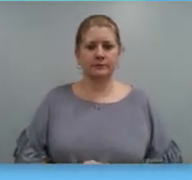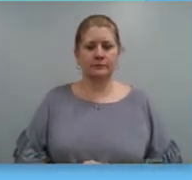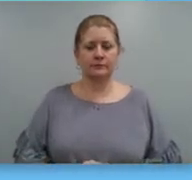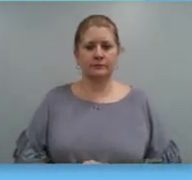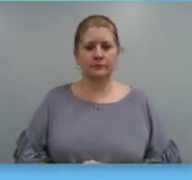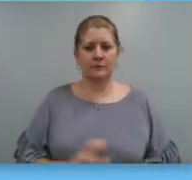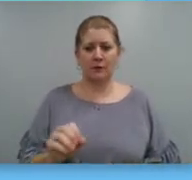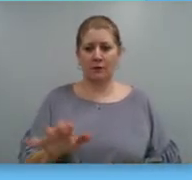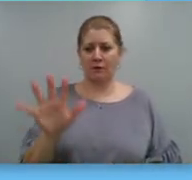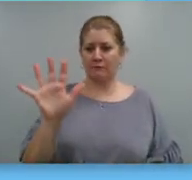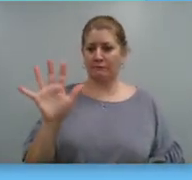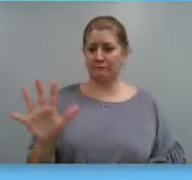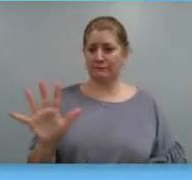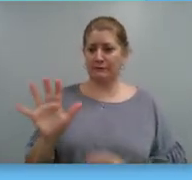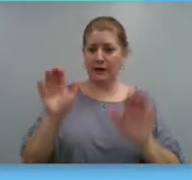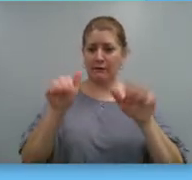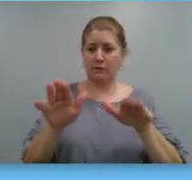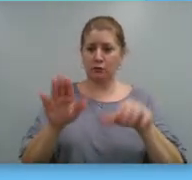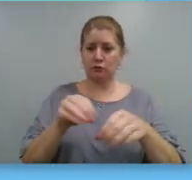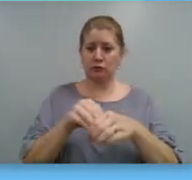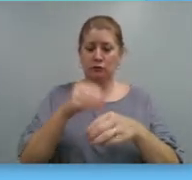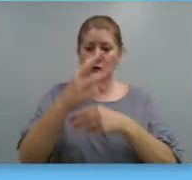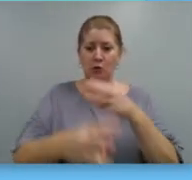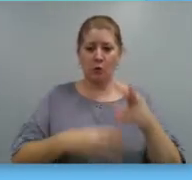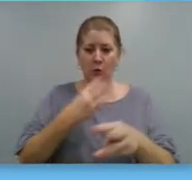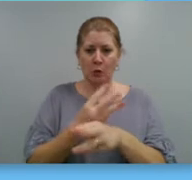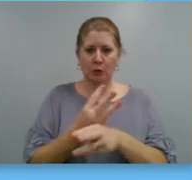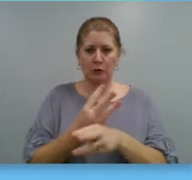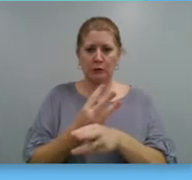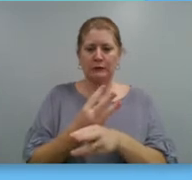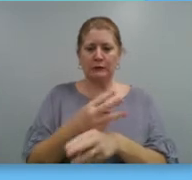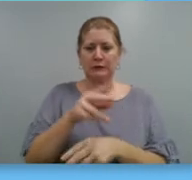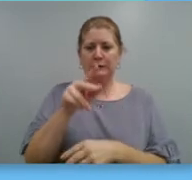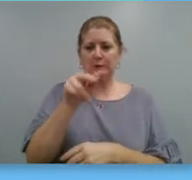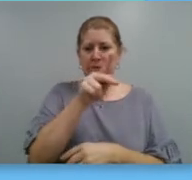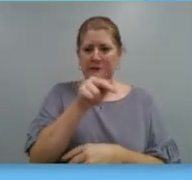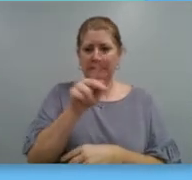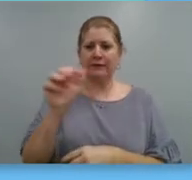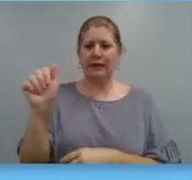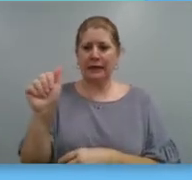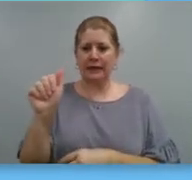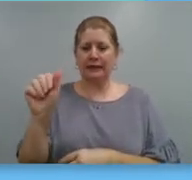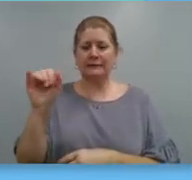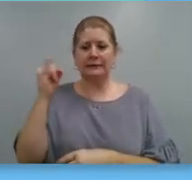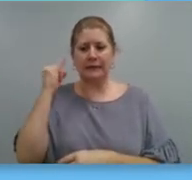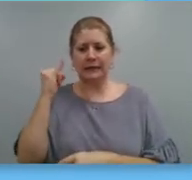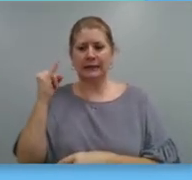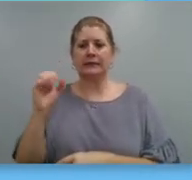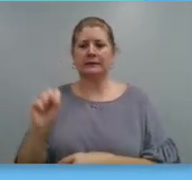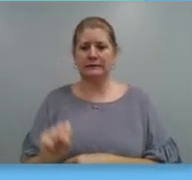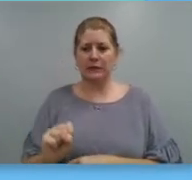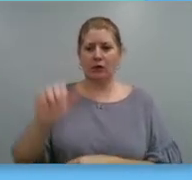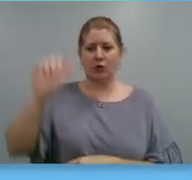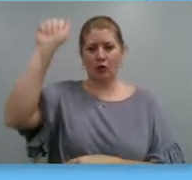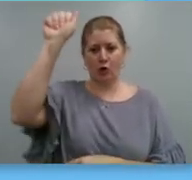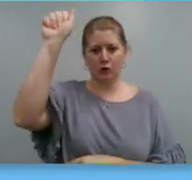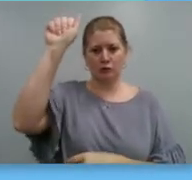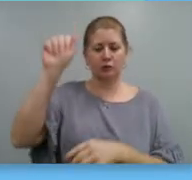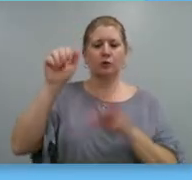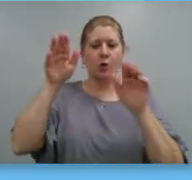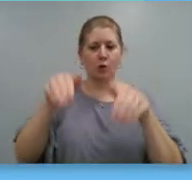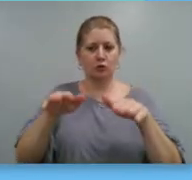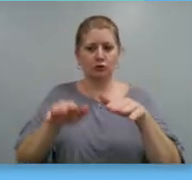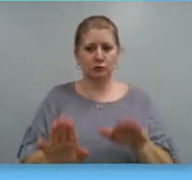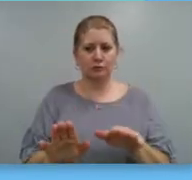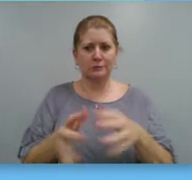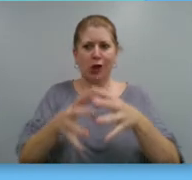There are five oceans in the world. The Pacific, Atlantic, Indian, Southern, and Arctic Oceans. They